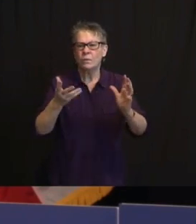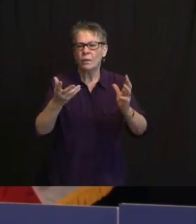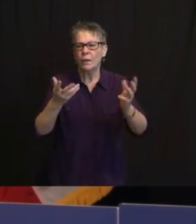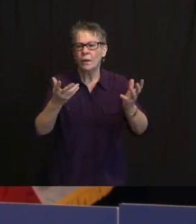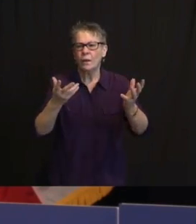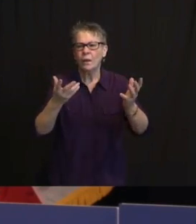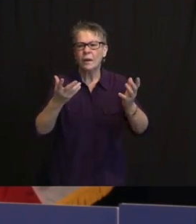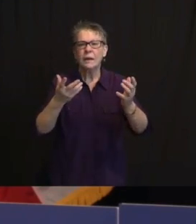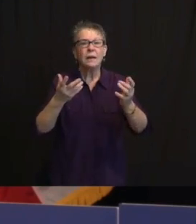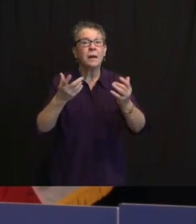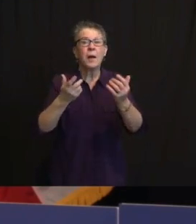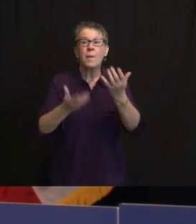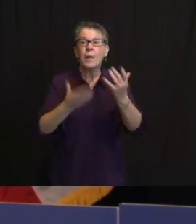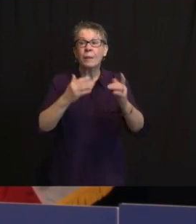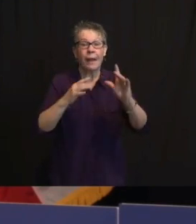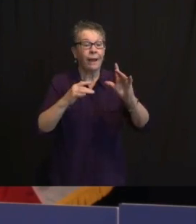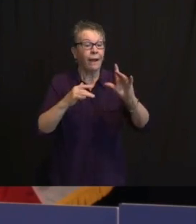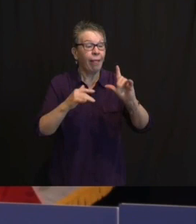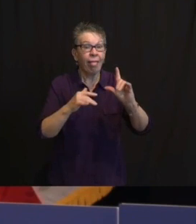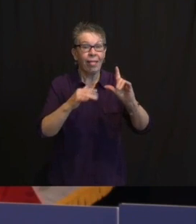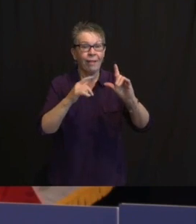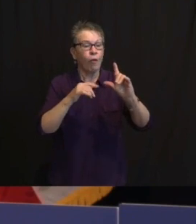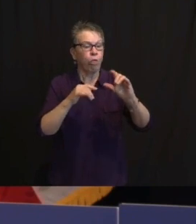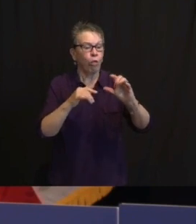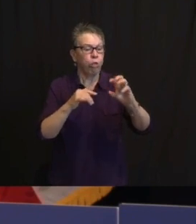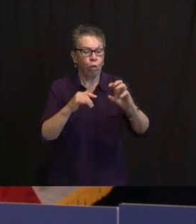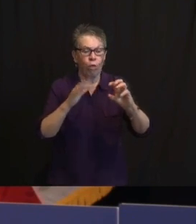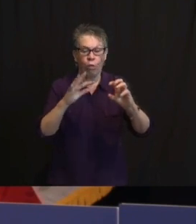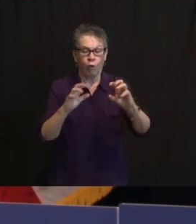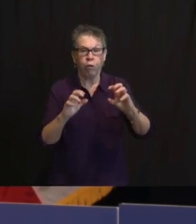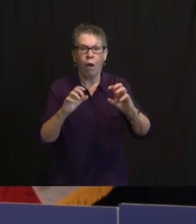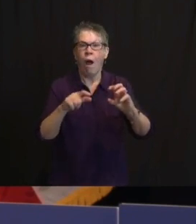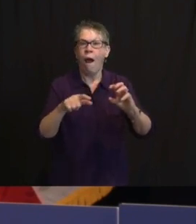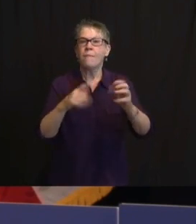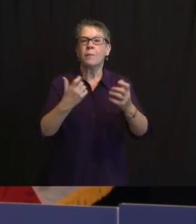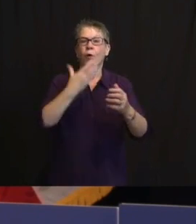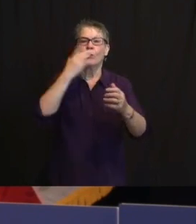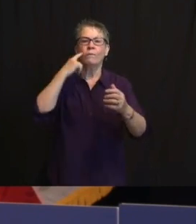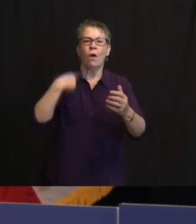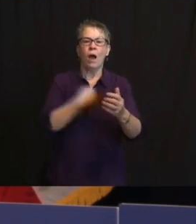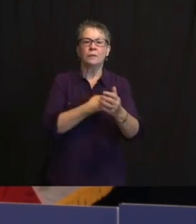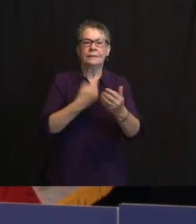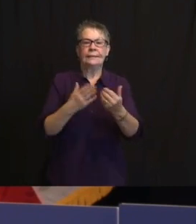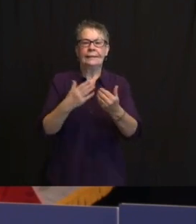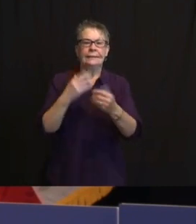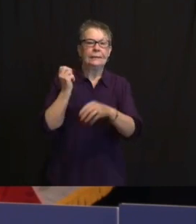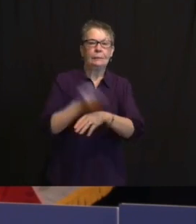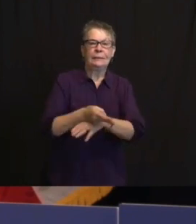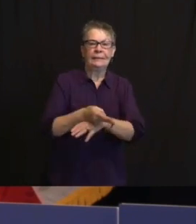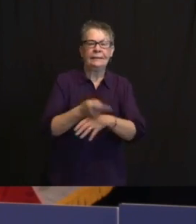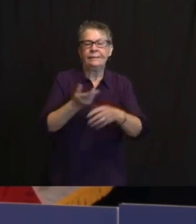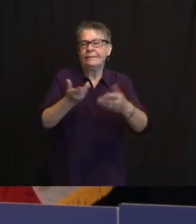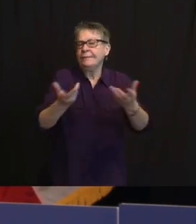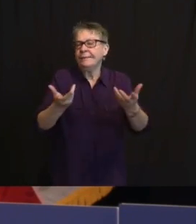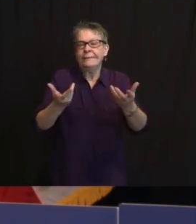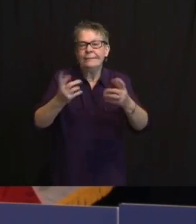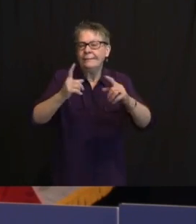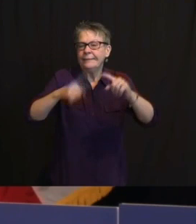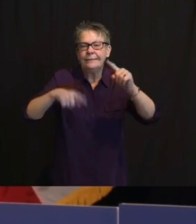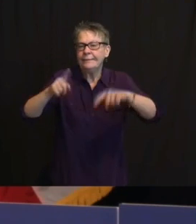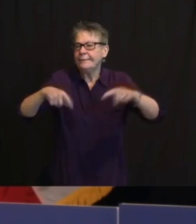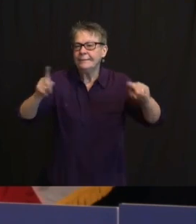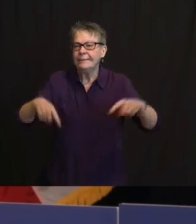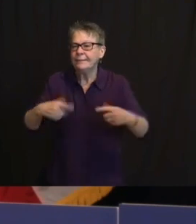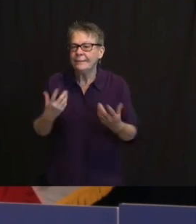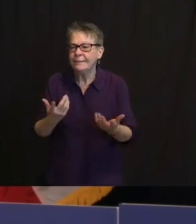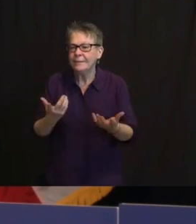THESE HANDS THAT I'M TRYING TO GRAB ONTO YOU. ANTIBODIES, YOU CAN THINK OF, WHETHER THEY'RE ANTIBODIES PRODUCED BY NATURAL INFECTION OR